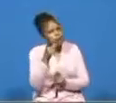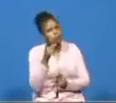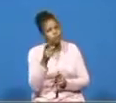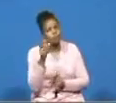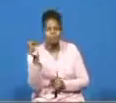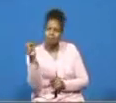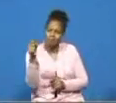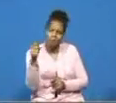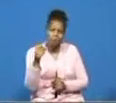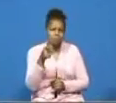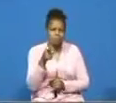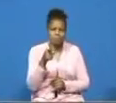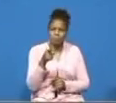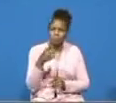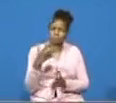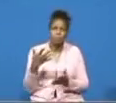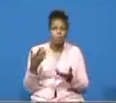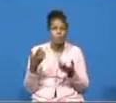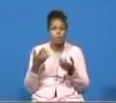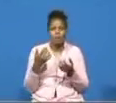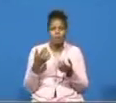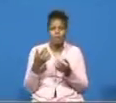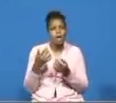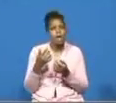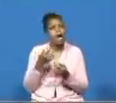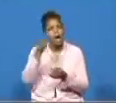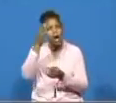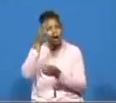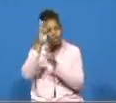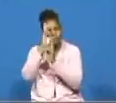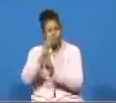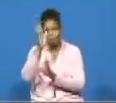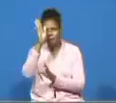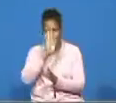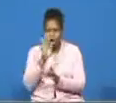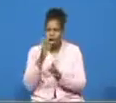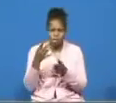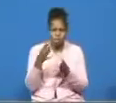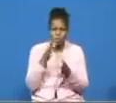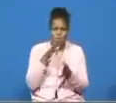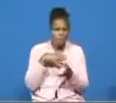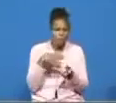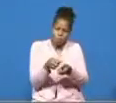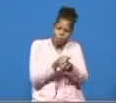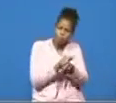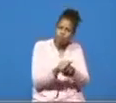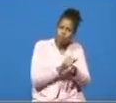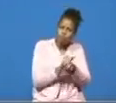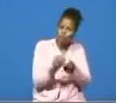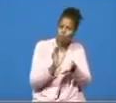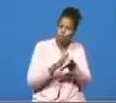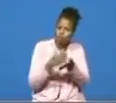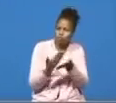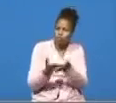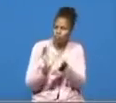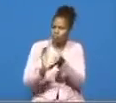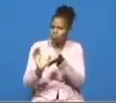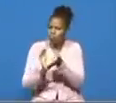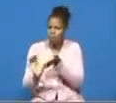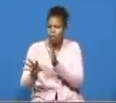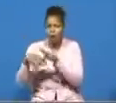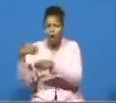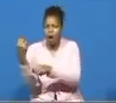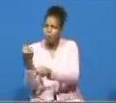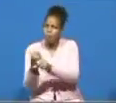yes she has been a godly woman washing your clothes and doing her part and going out